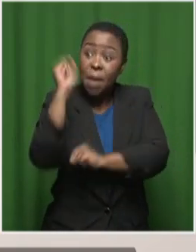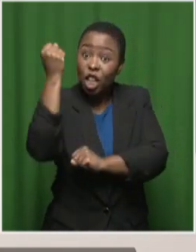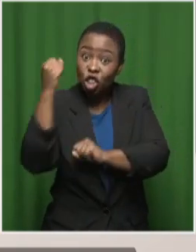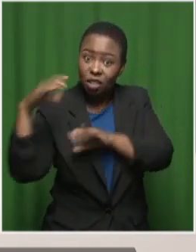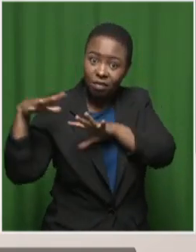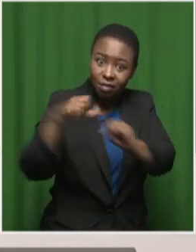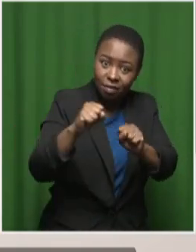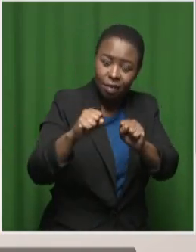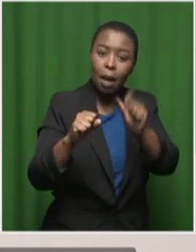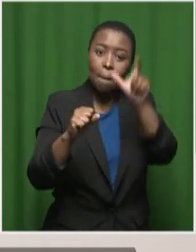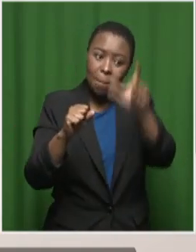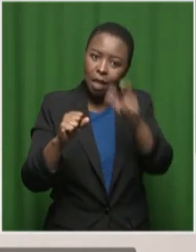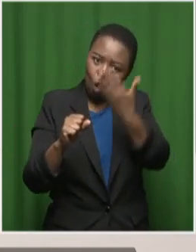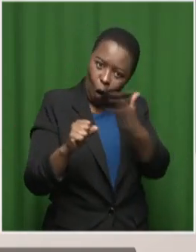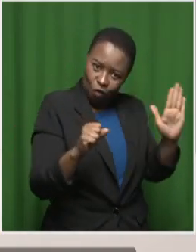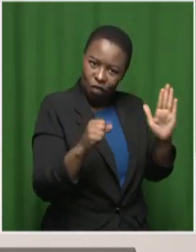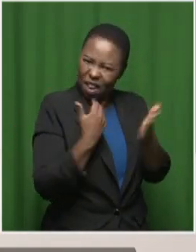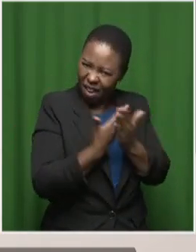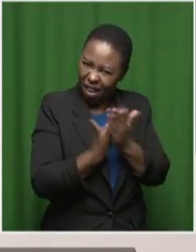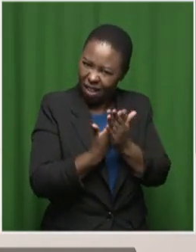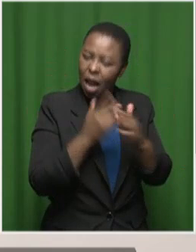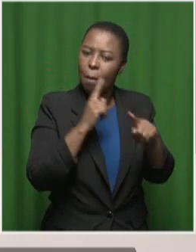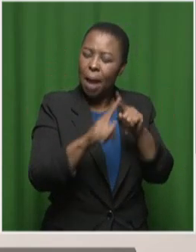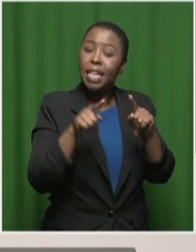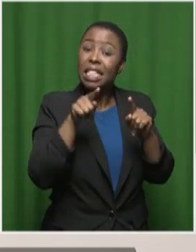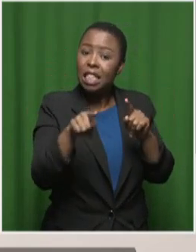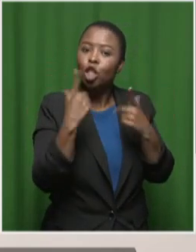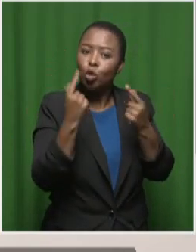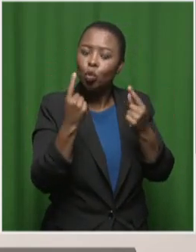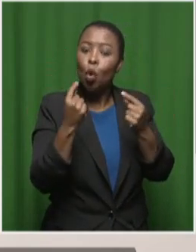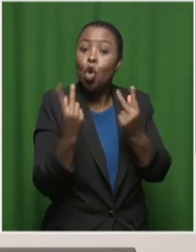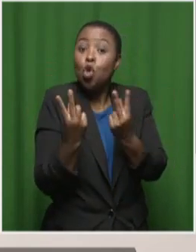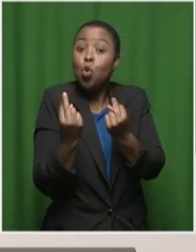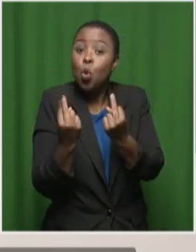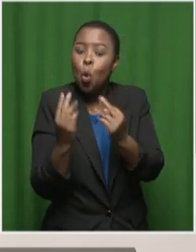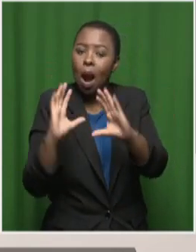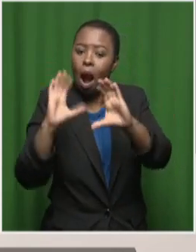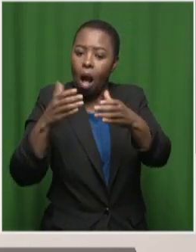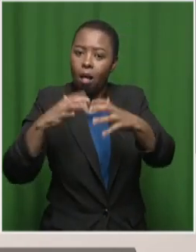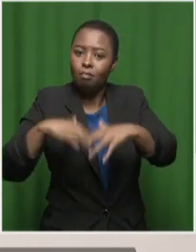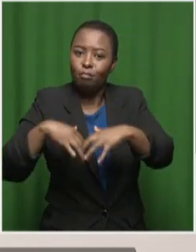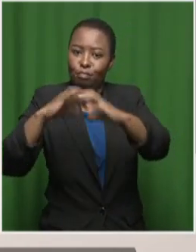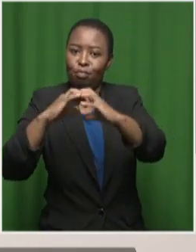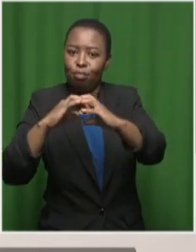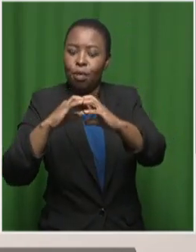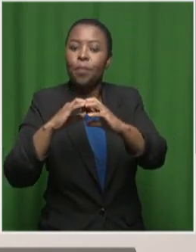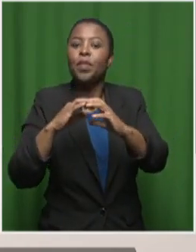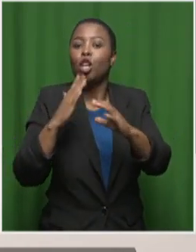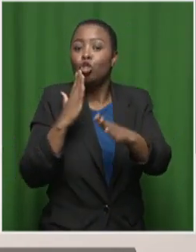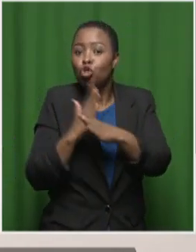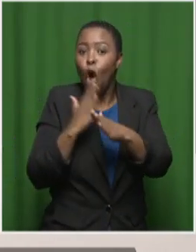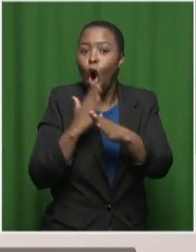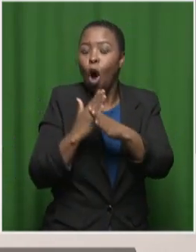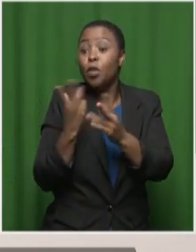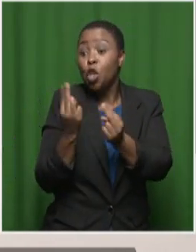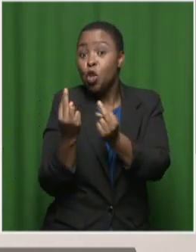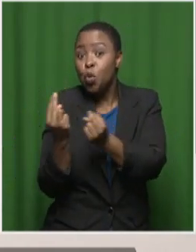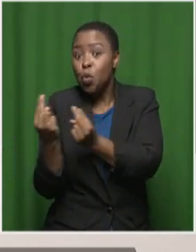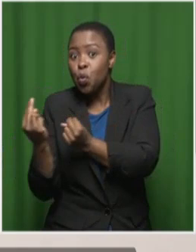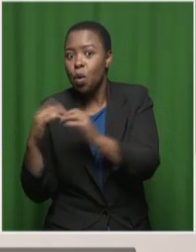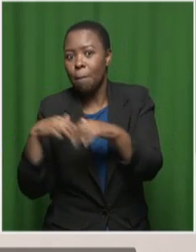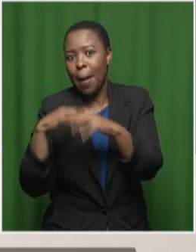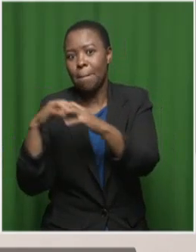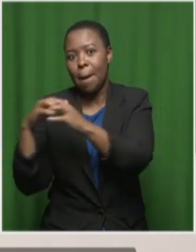But what it will do, it will create a new category and, in fact, many new categories of jobs that will